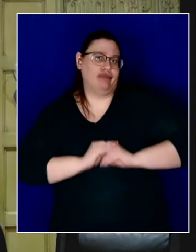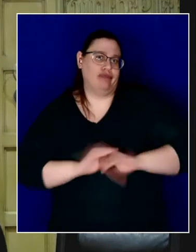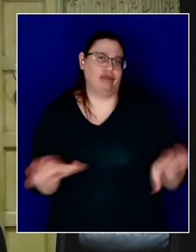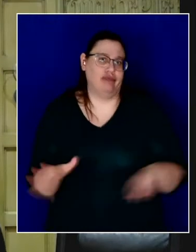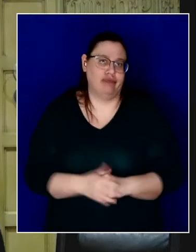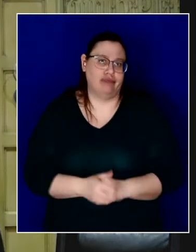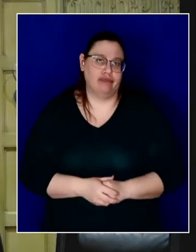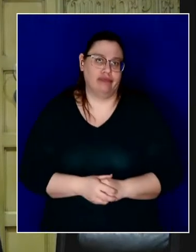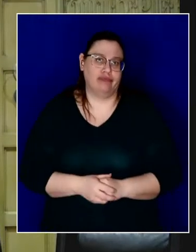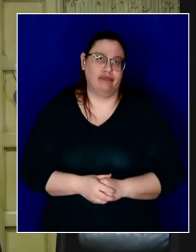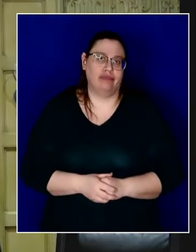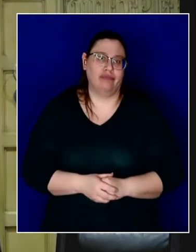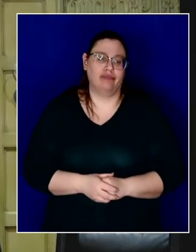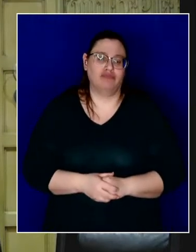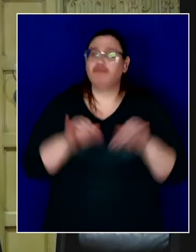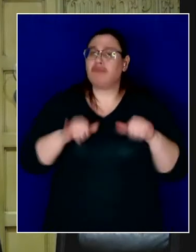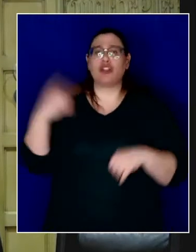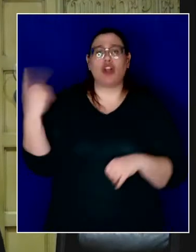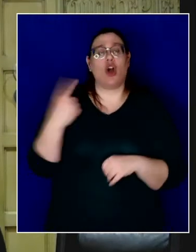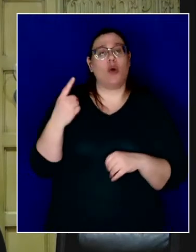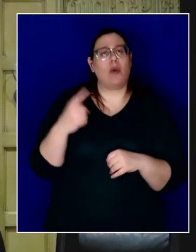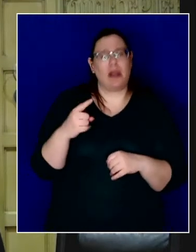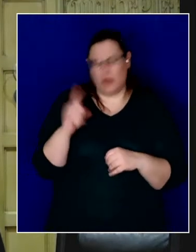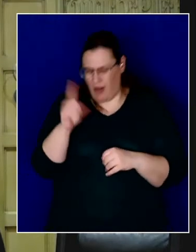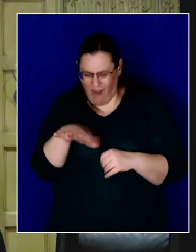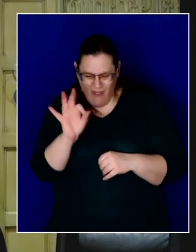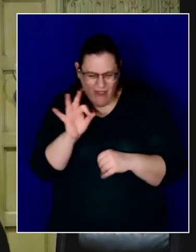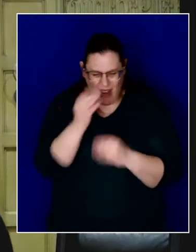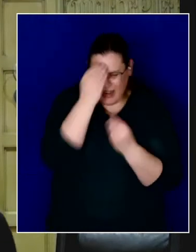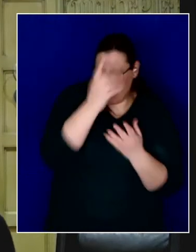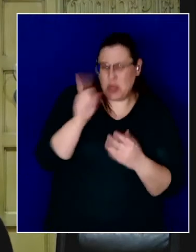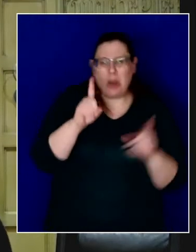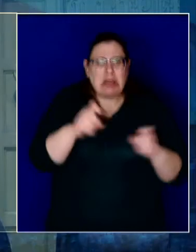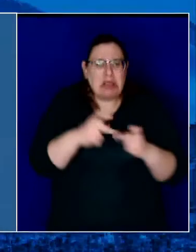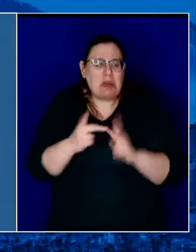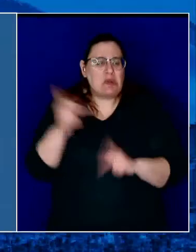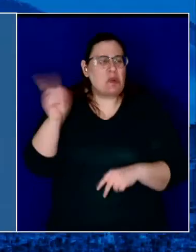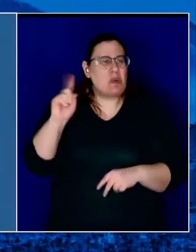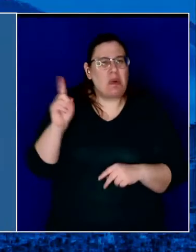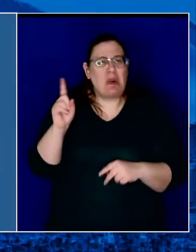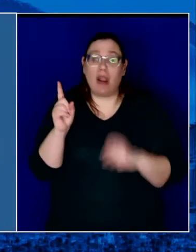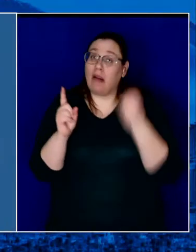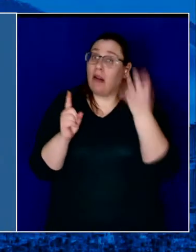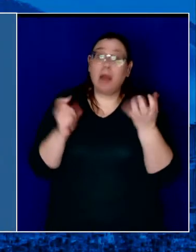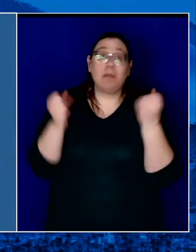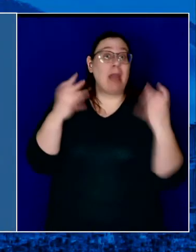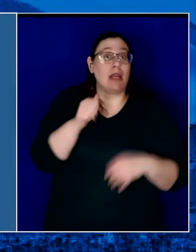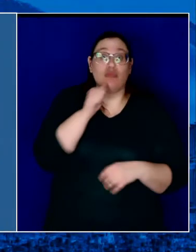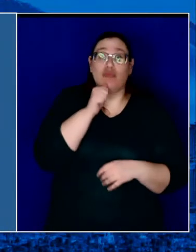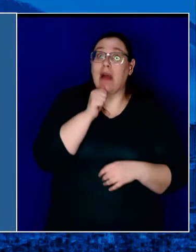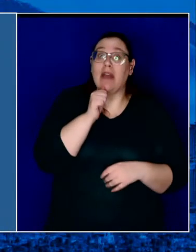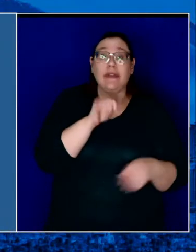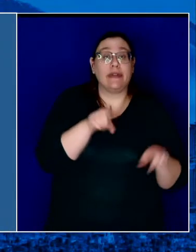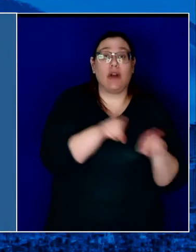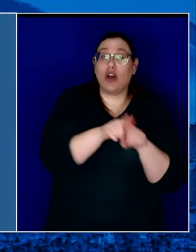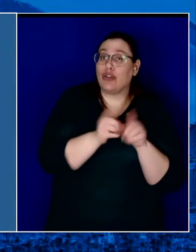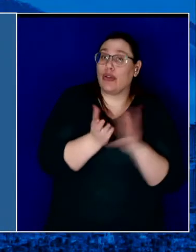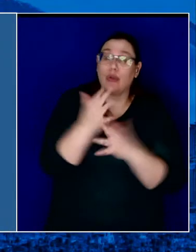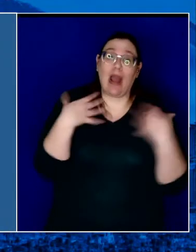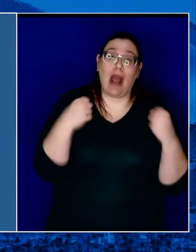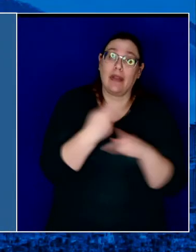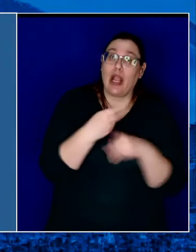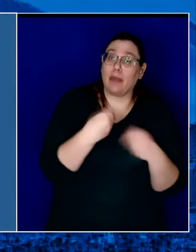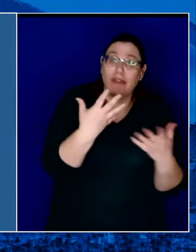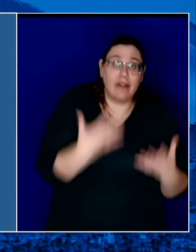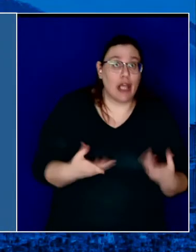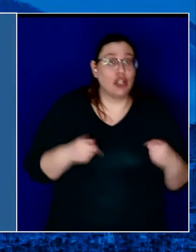battle. As always, you can find locations of any of our testing sites. There are many private providers through your healthcare that are available even during the